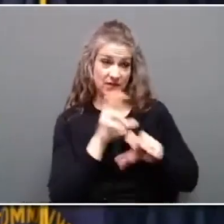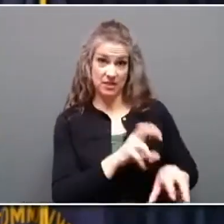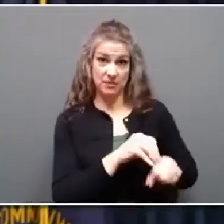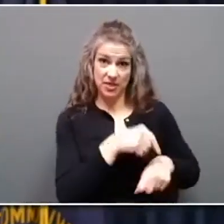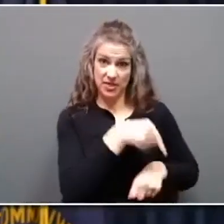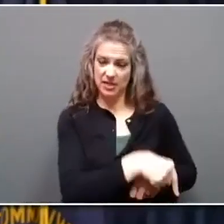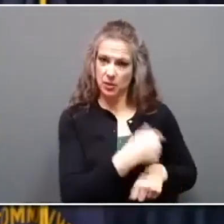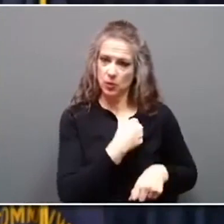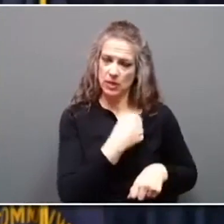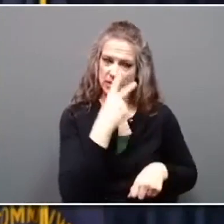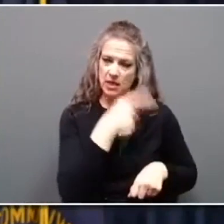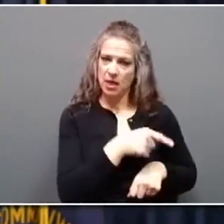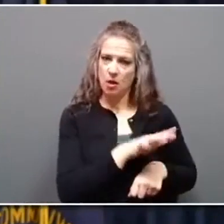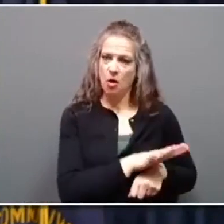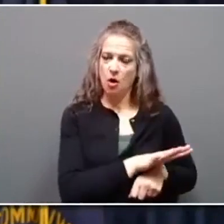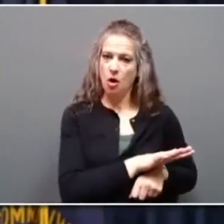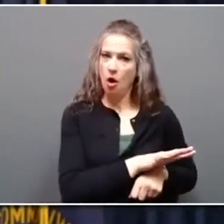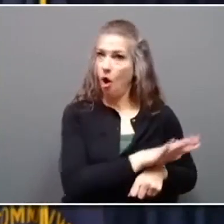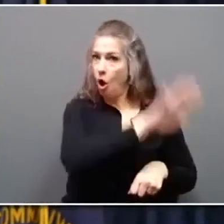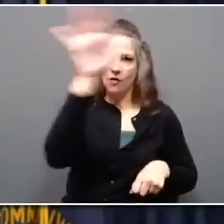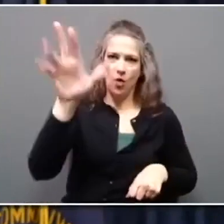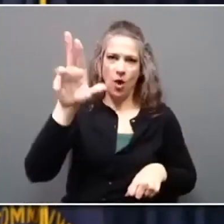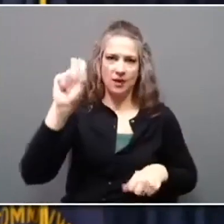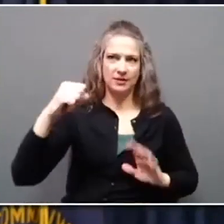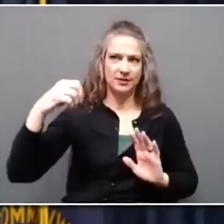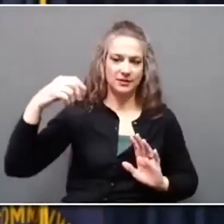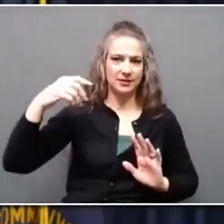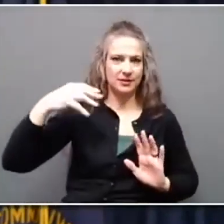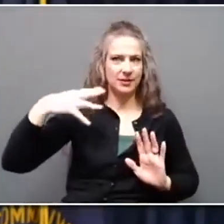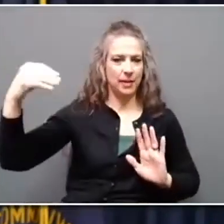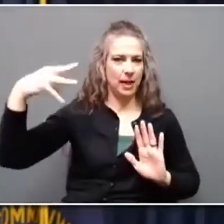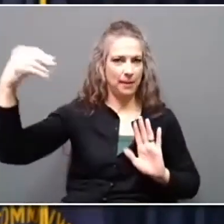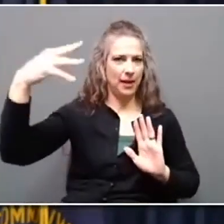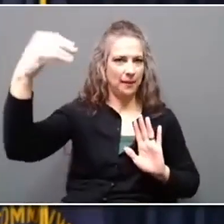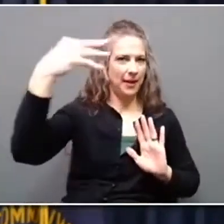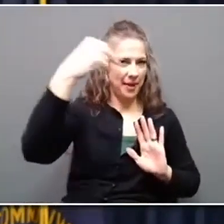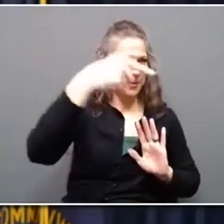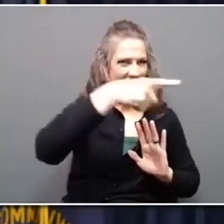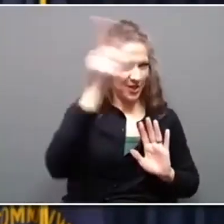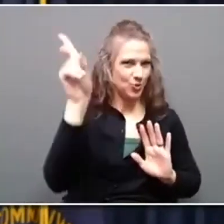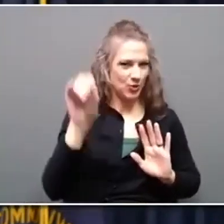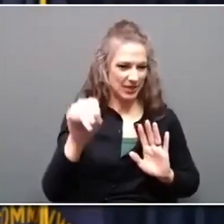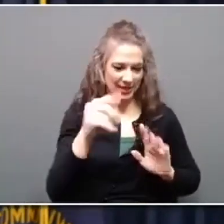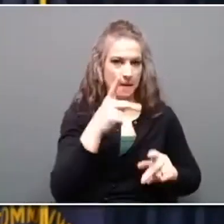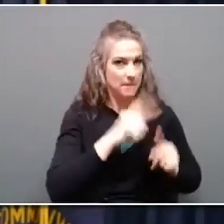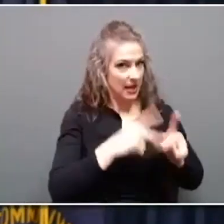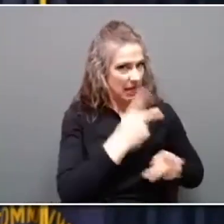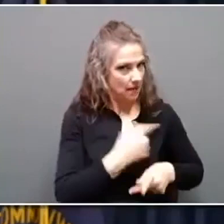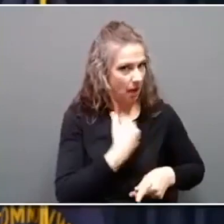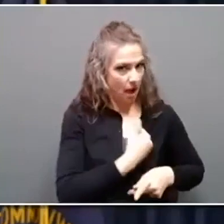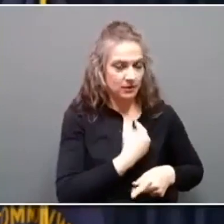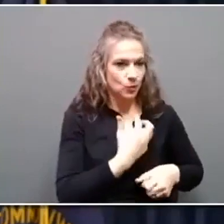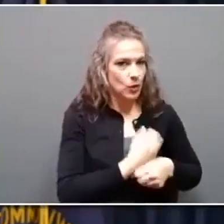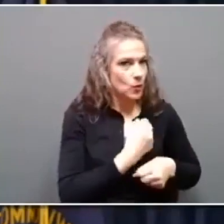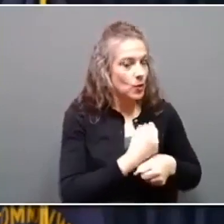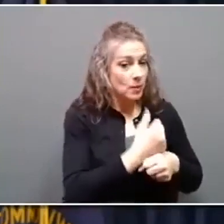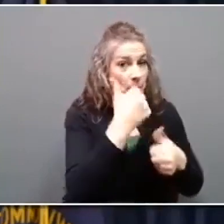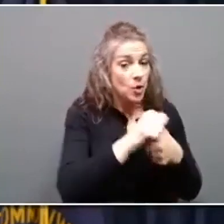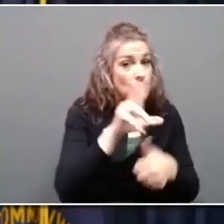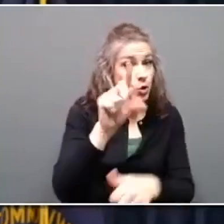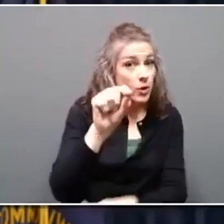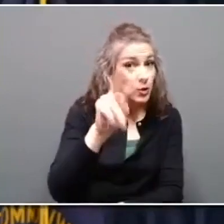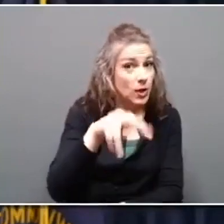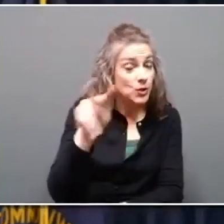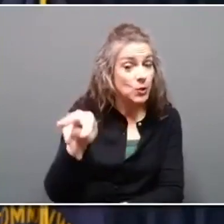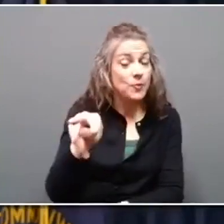across the country, and this keeps us on this win streak where, remember, in 2022, Site Selection Magazine